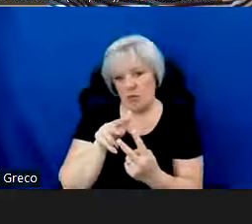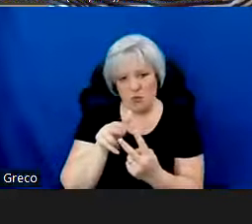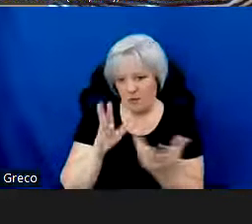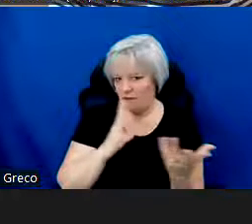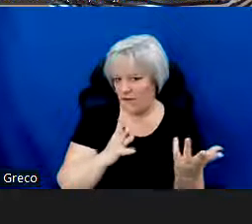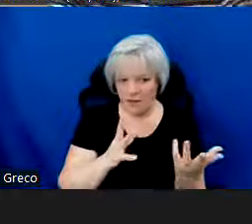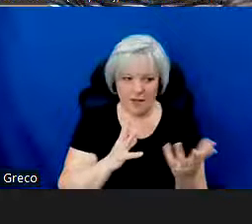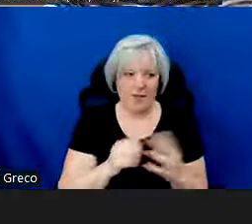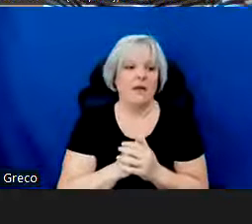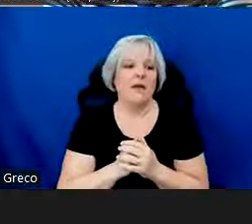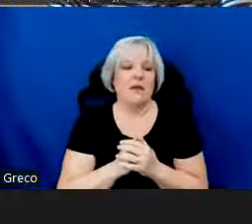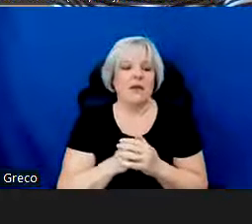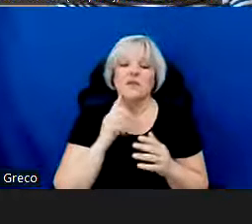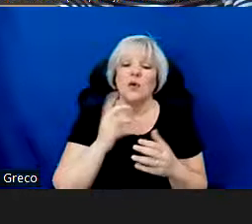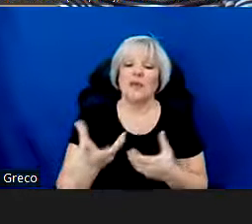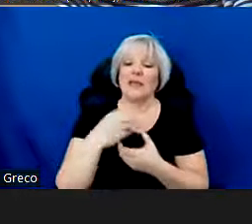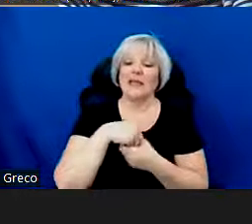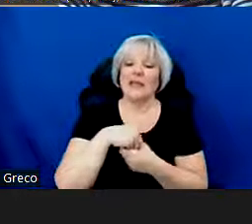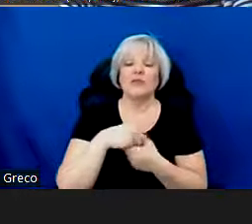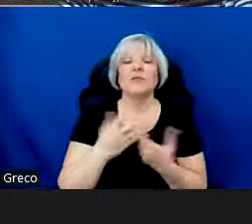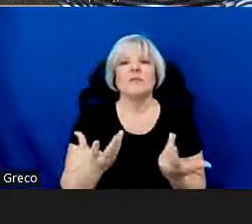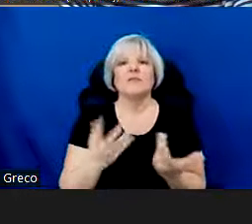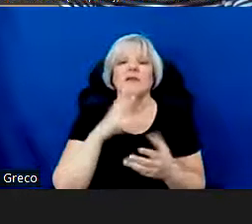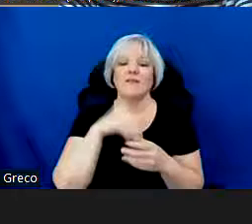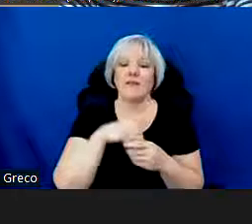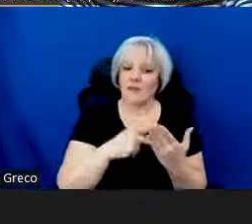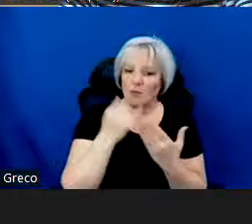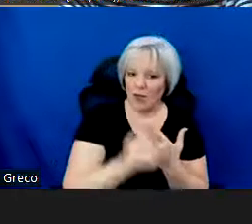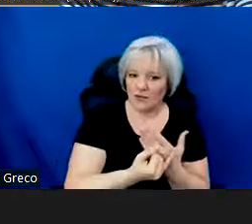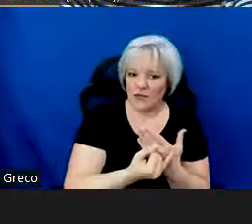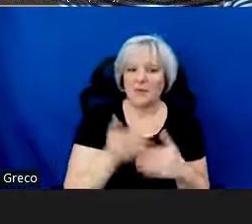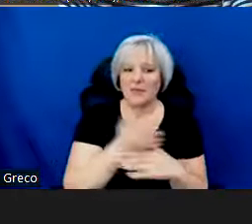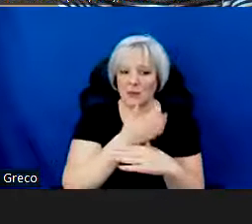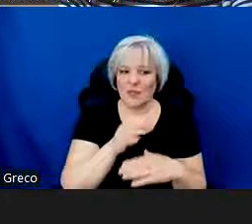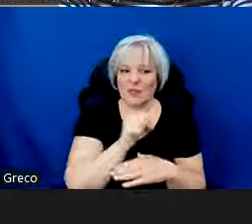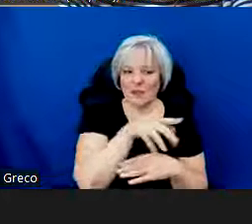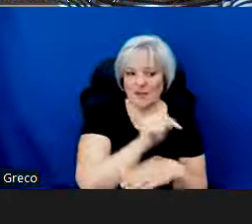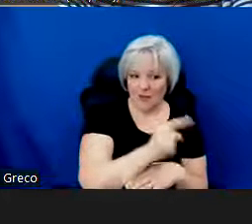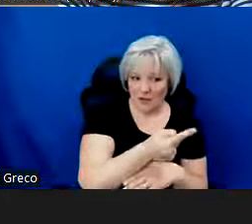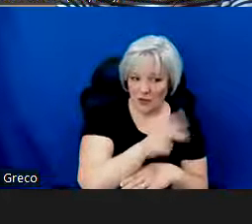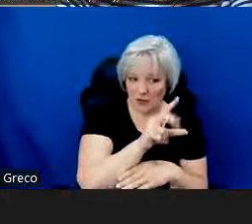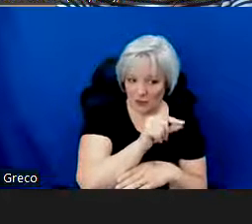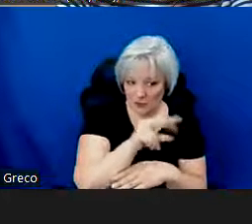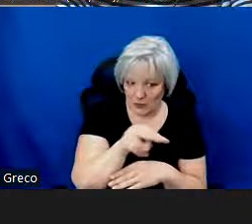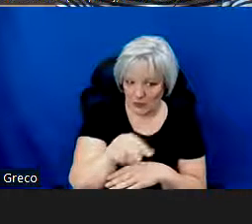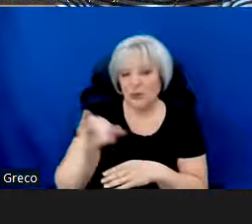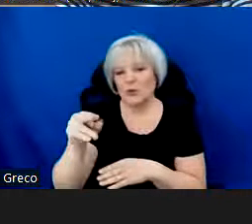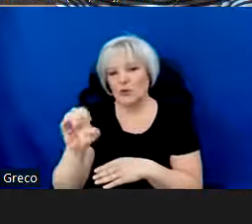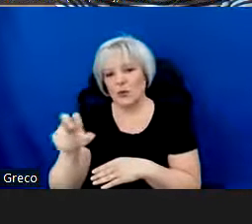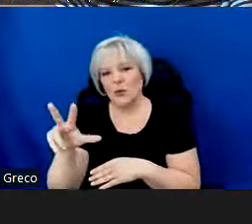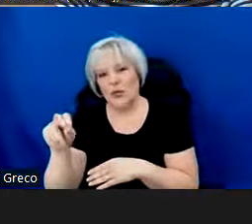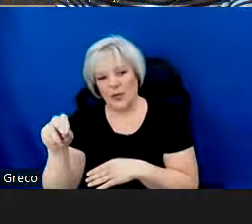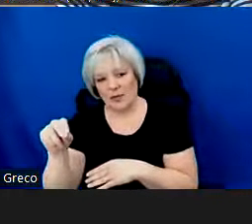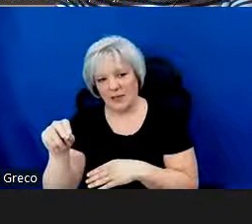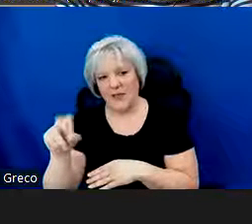engagement must take place in the project period between September 1st, 2022 and June 30th, 2023.